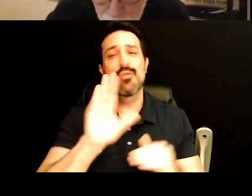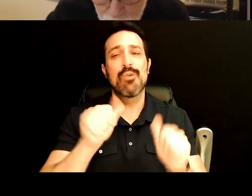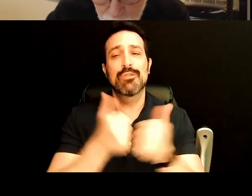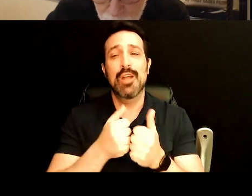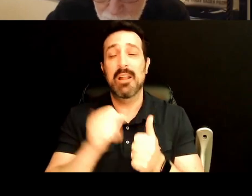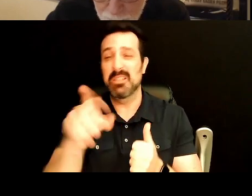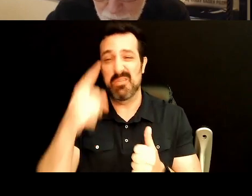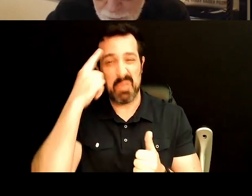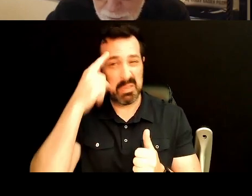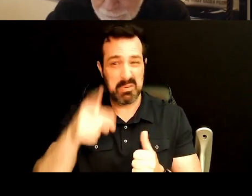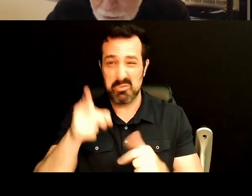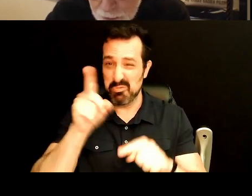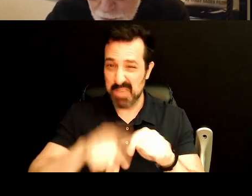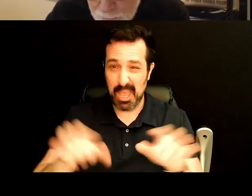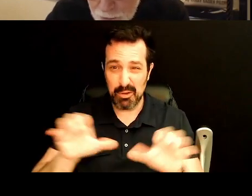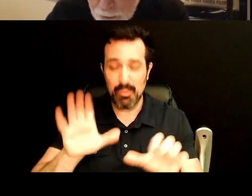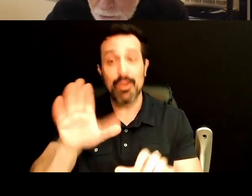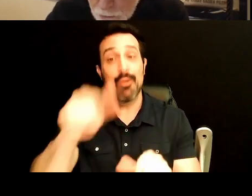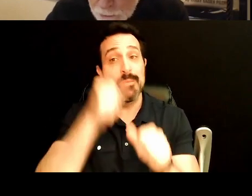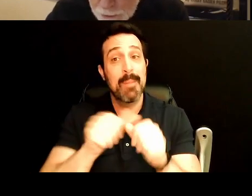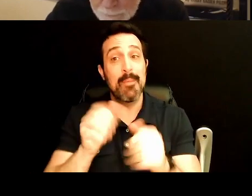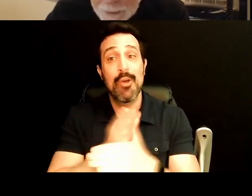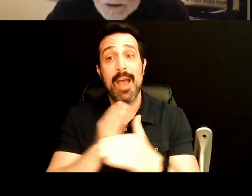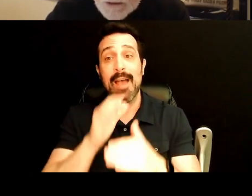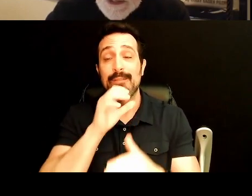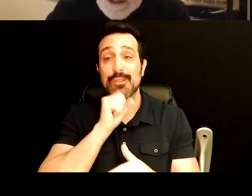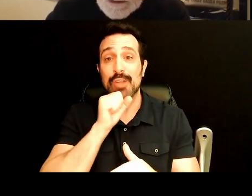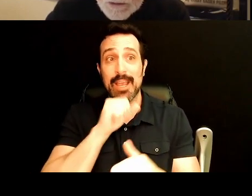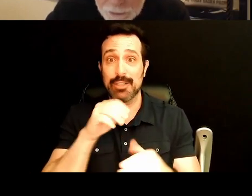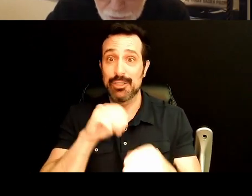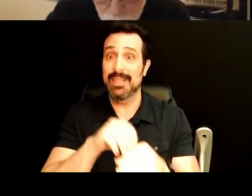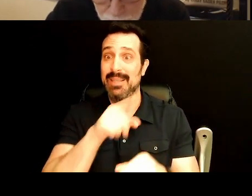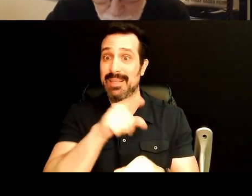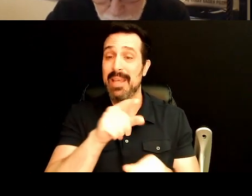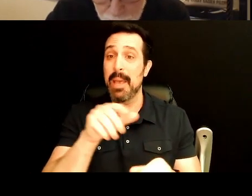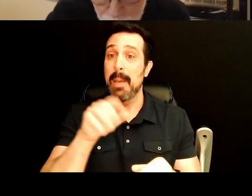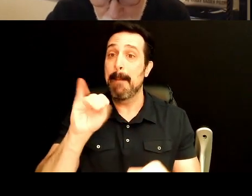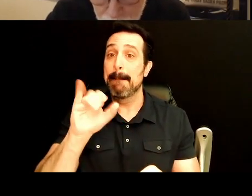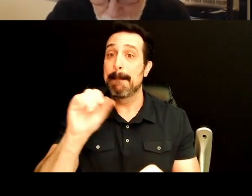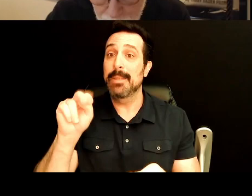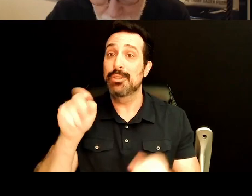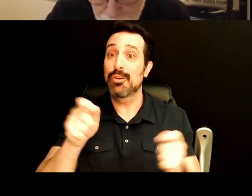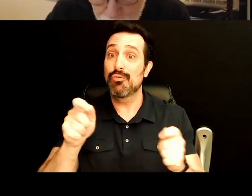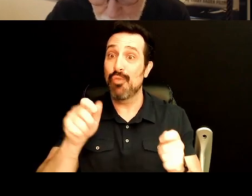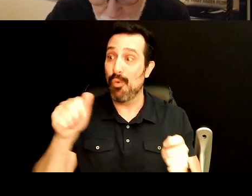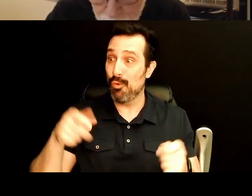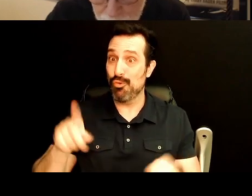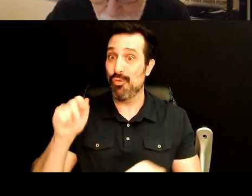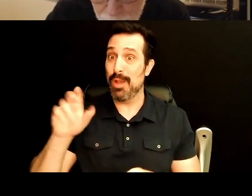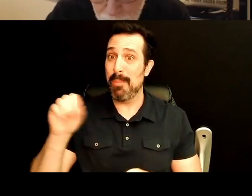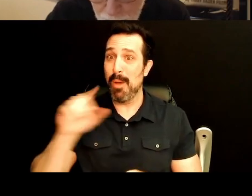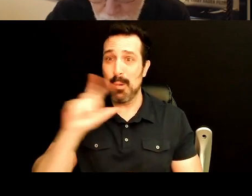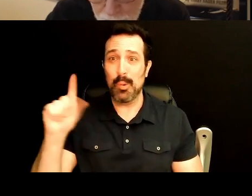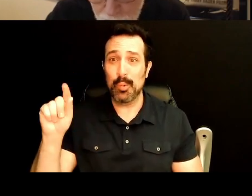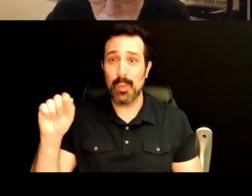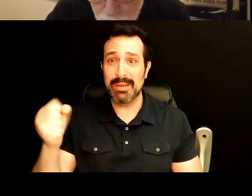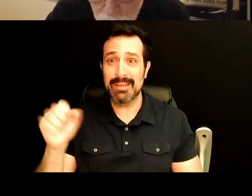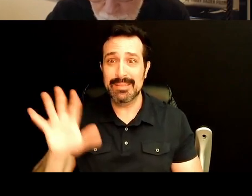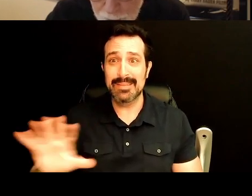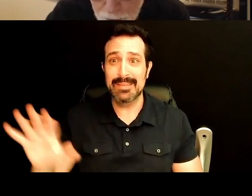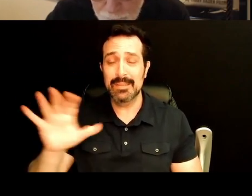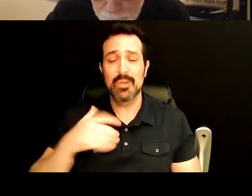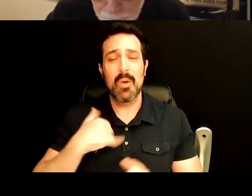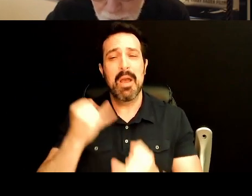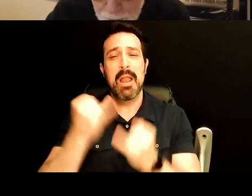don't think you can do it, remember that the average age in mission control during Apollo was in the 20s. So the last point I want to make is international